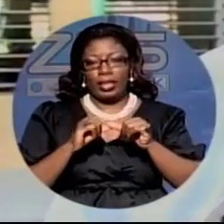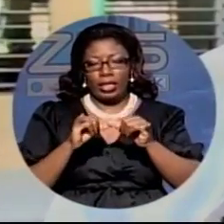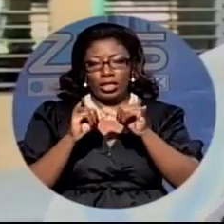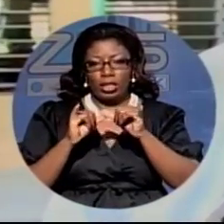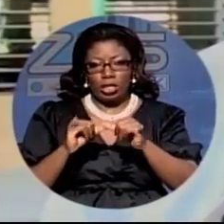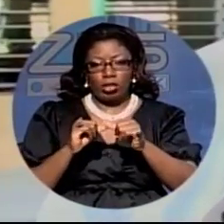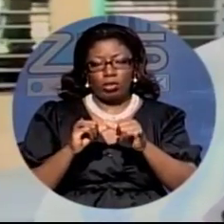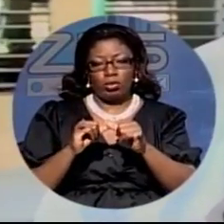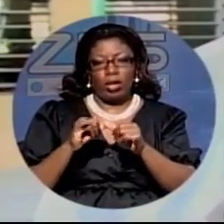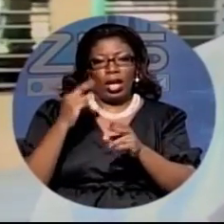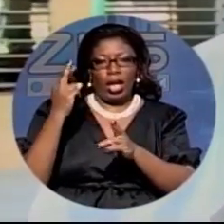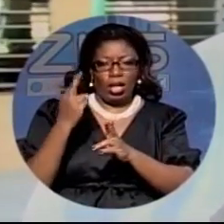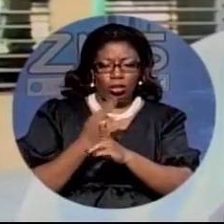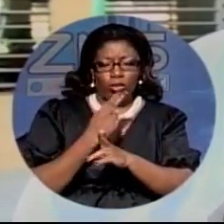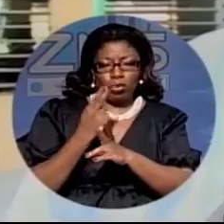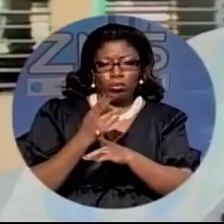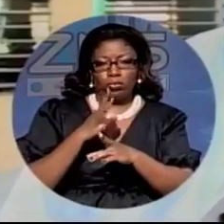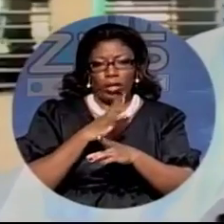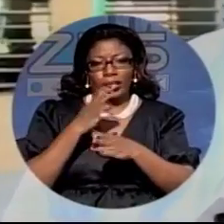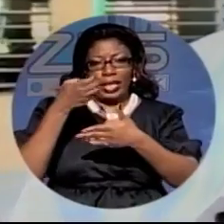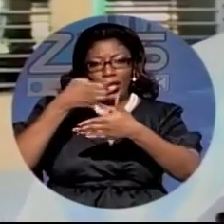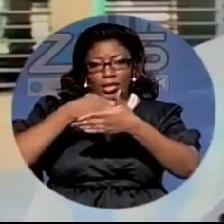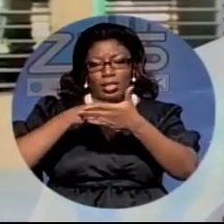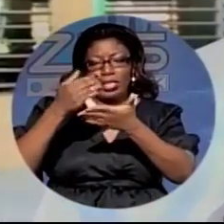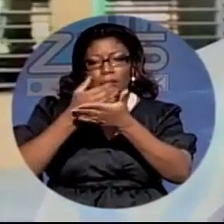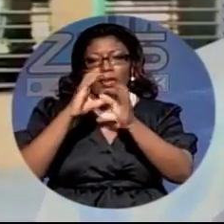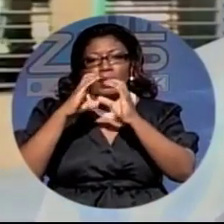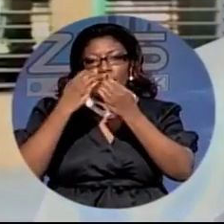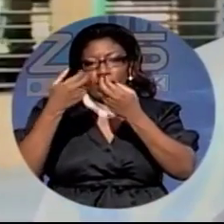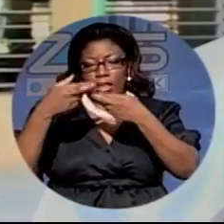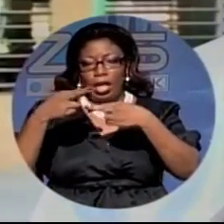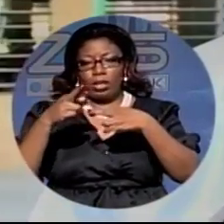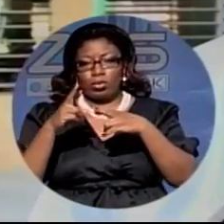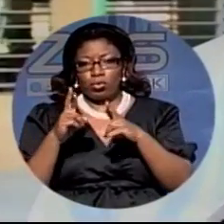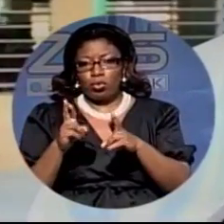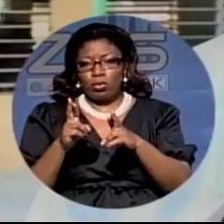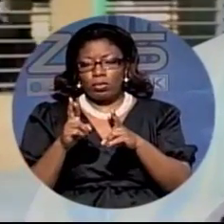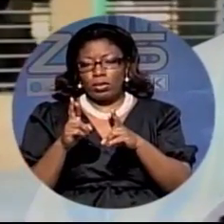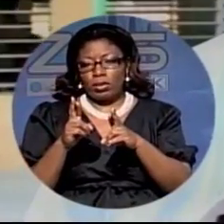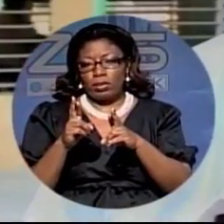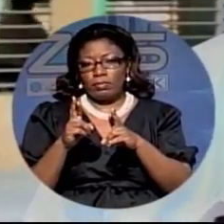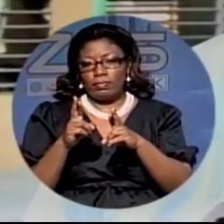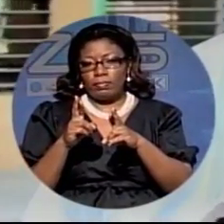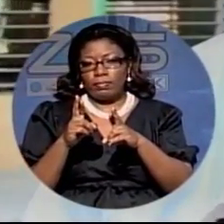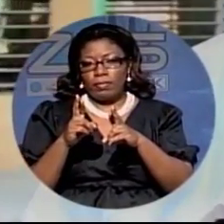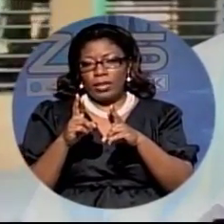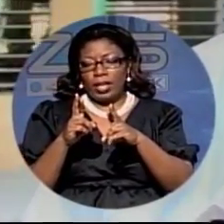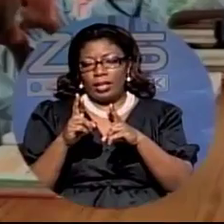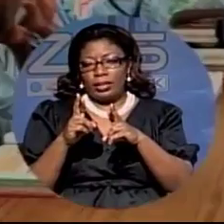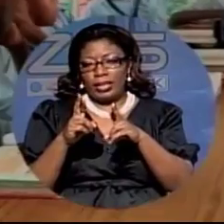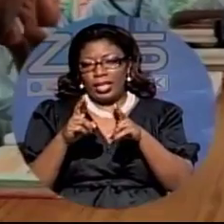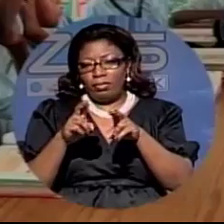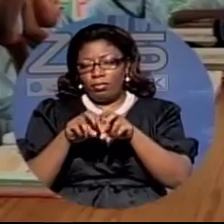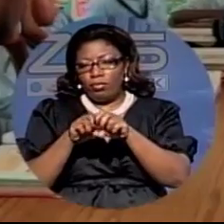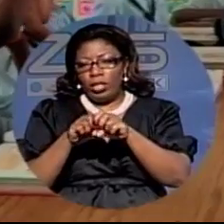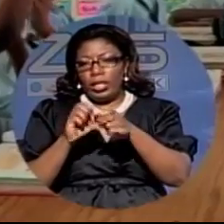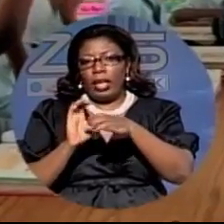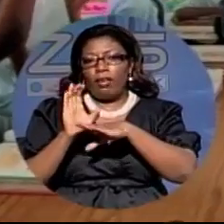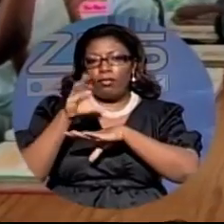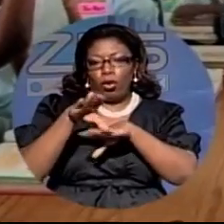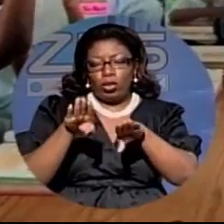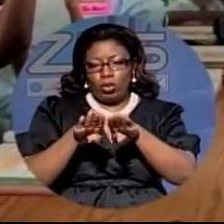usual yes they entered some of the classrooms and they pry open some of the